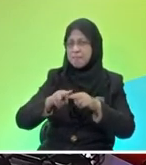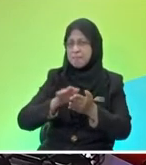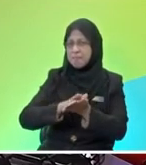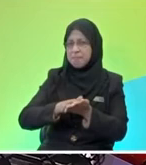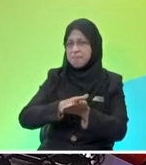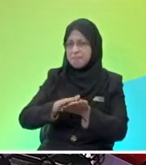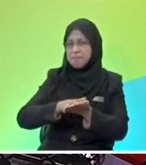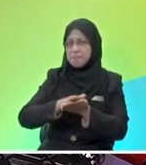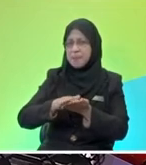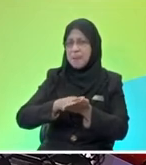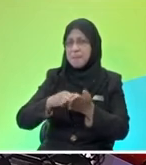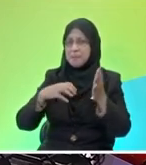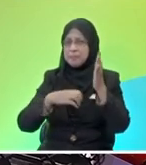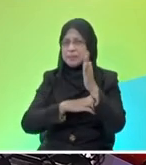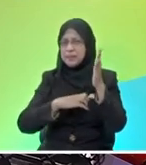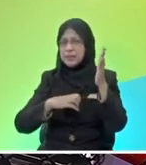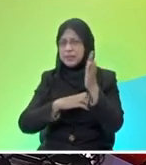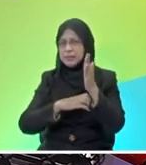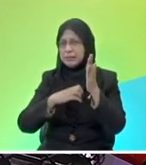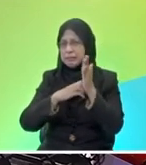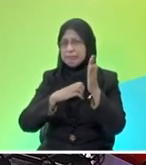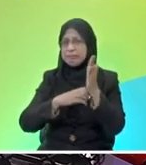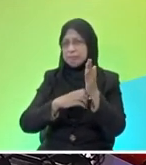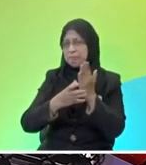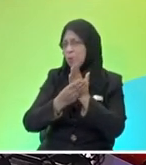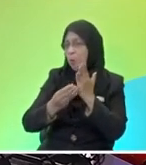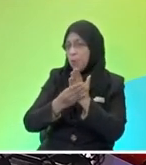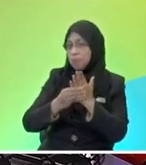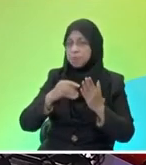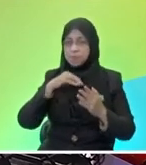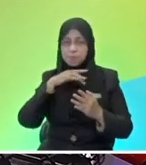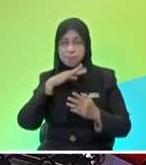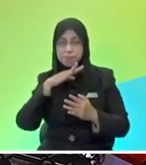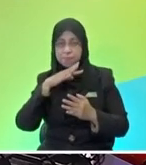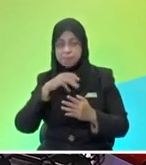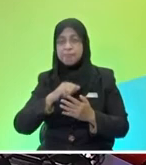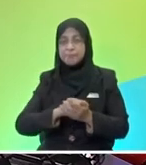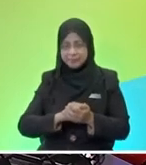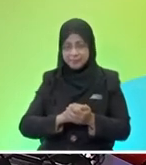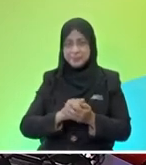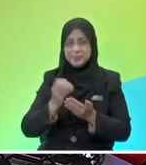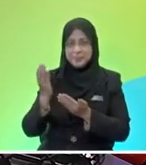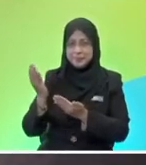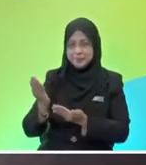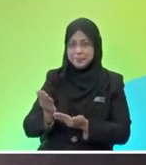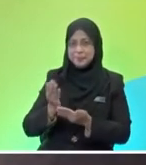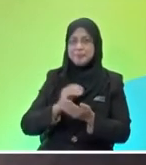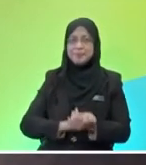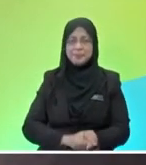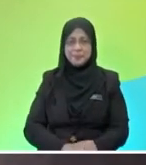of the pan which is uh stinted with oil and all that so to make sure that the pots are clean um